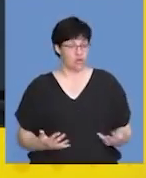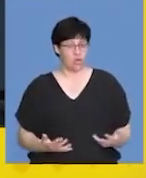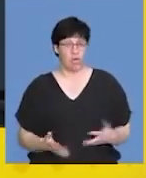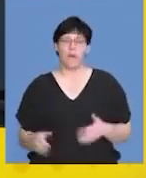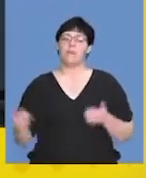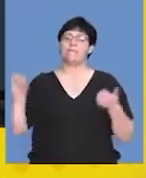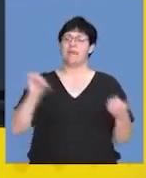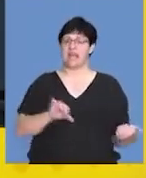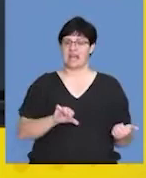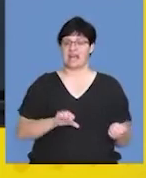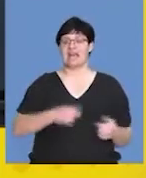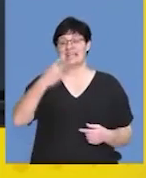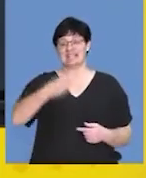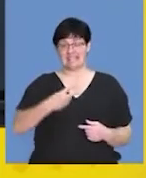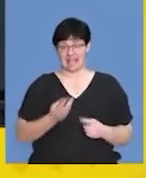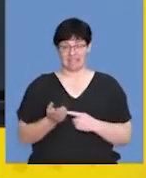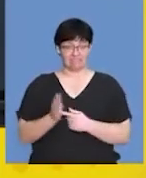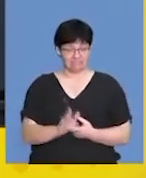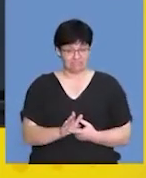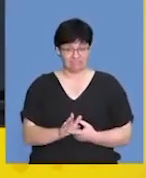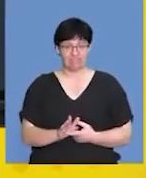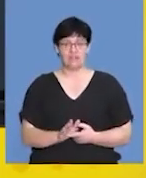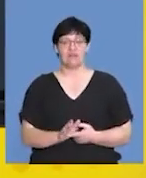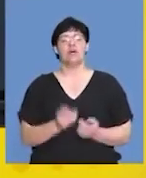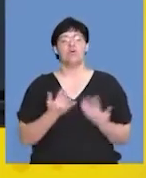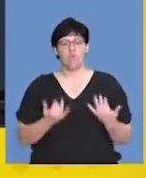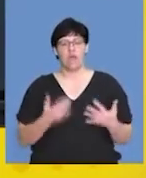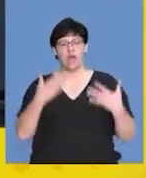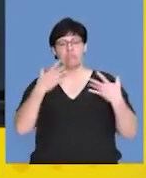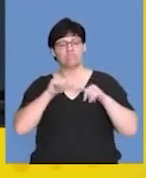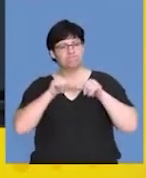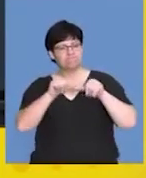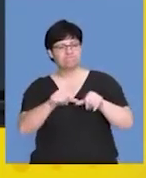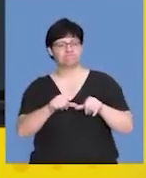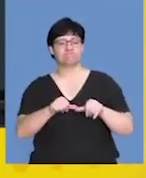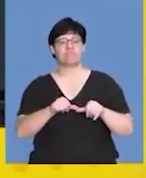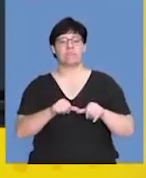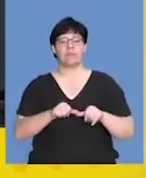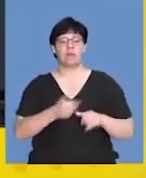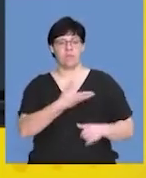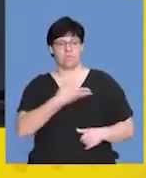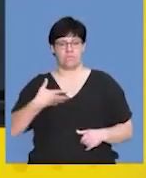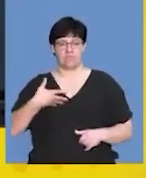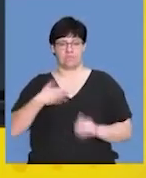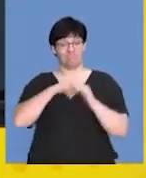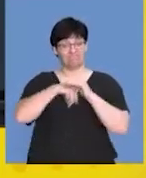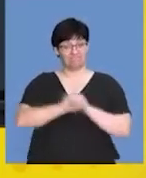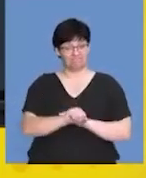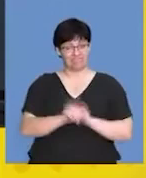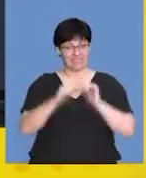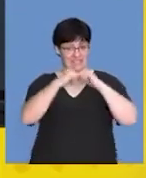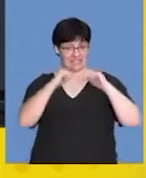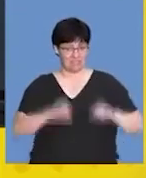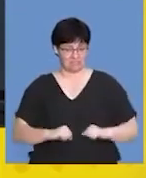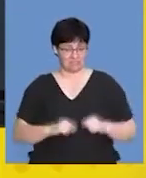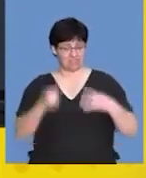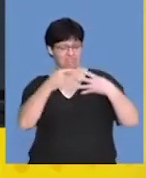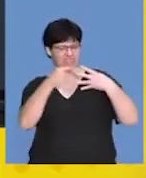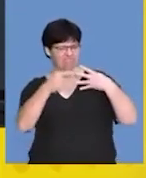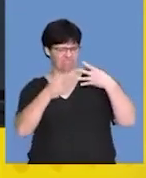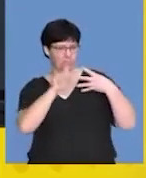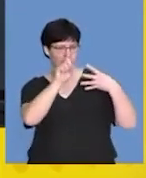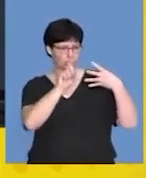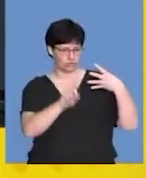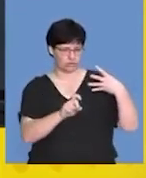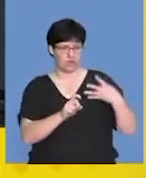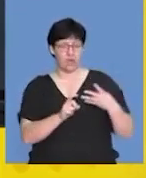we're back into the second segment of this session. We're going to continue with the female reproductive system, and we're going to look at a few more questions on this before